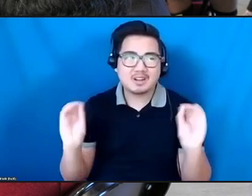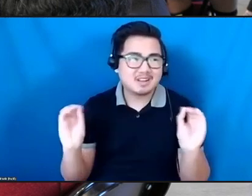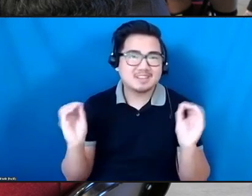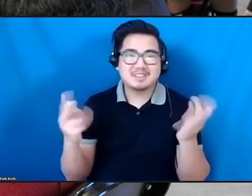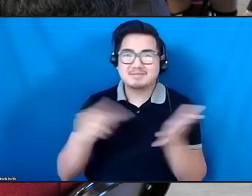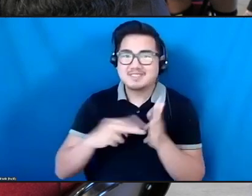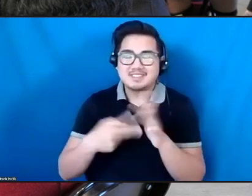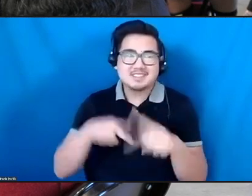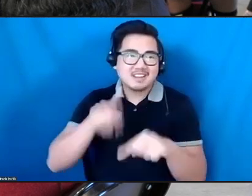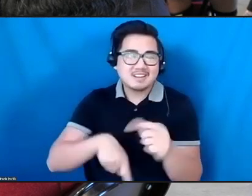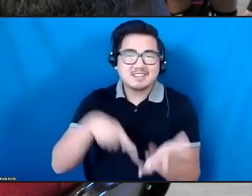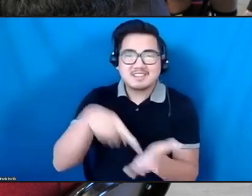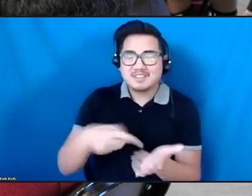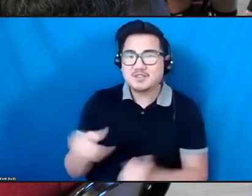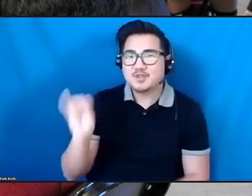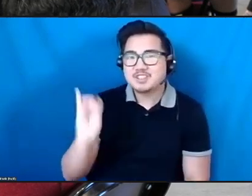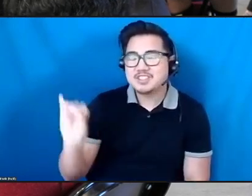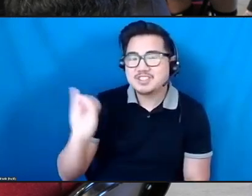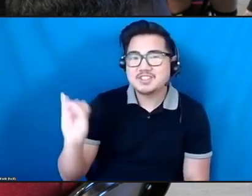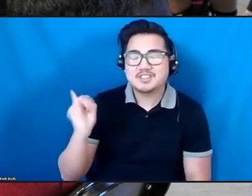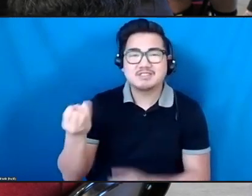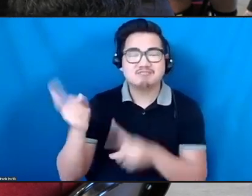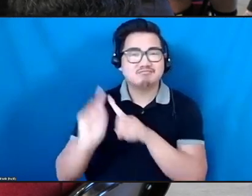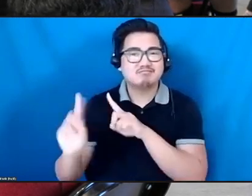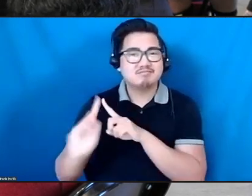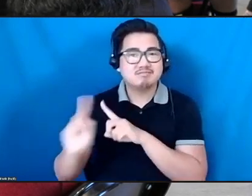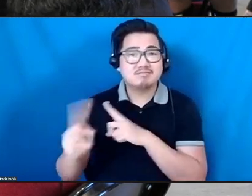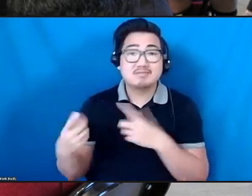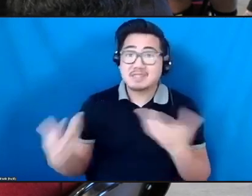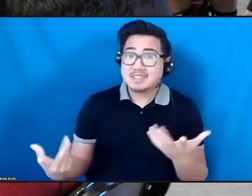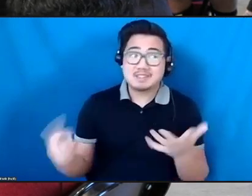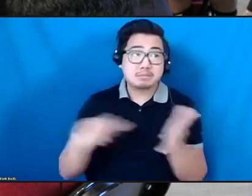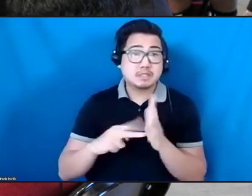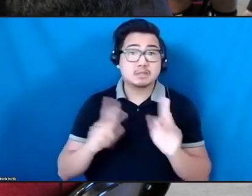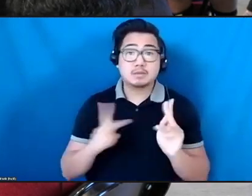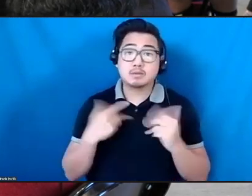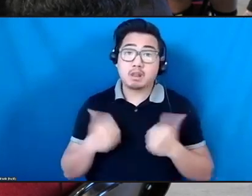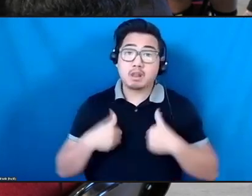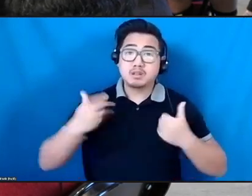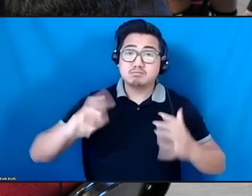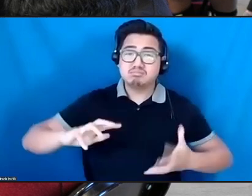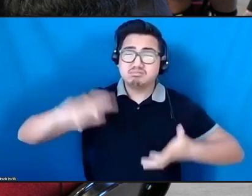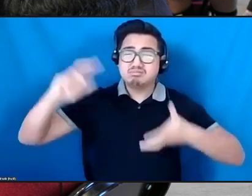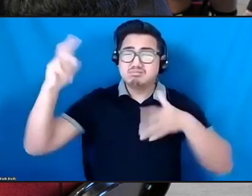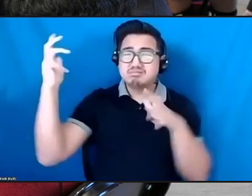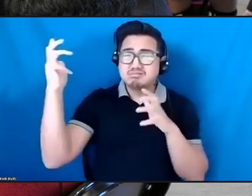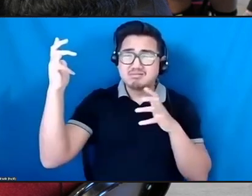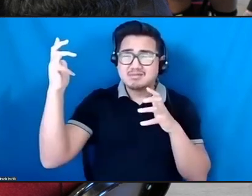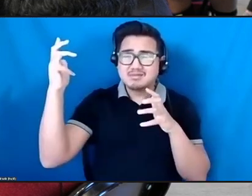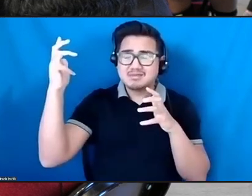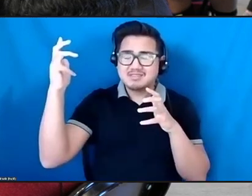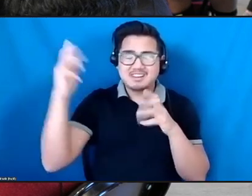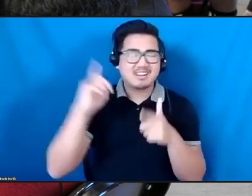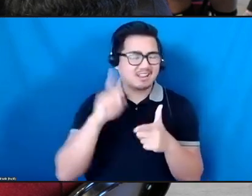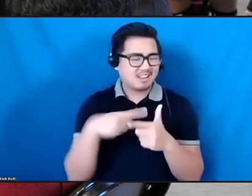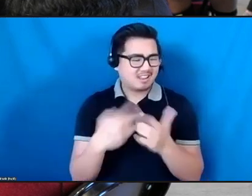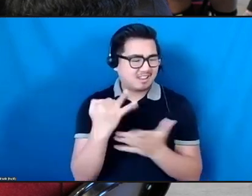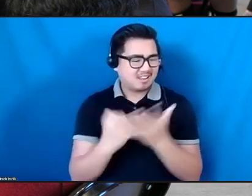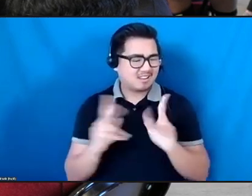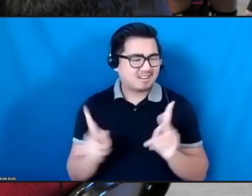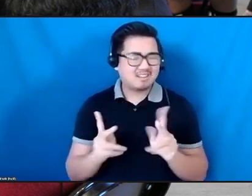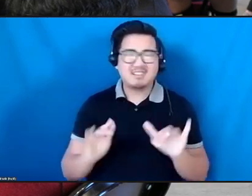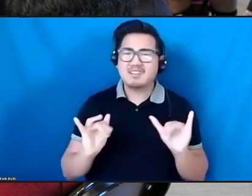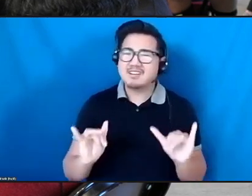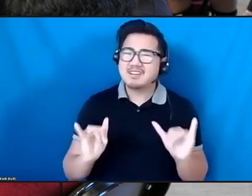that, obviously, people were wrecked by the situation and that they realized that there was no long-term